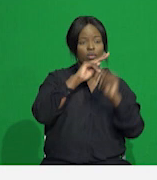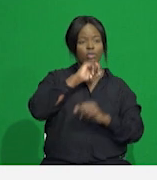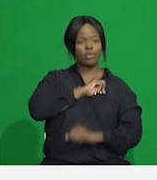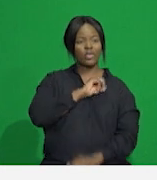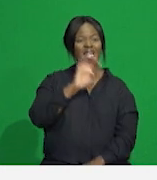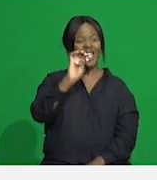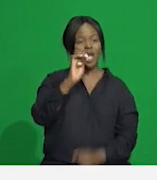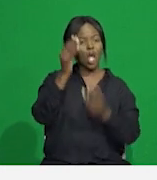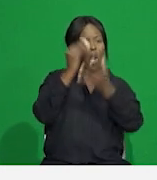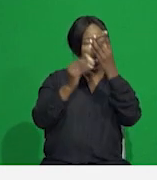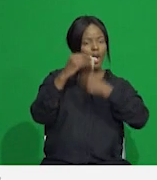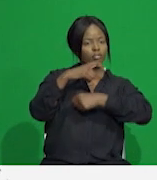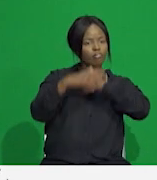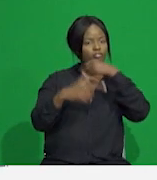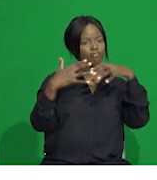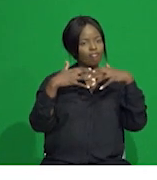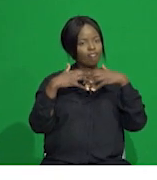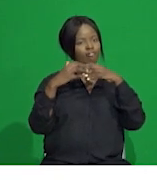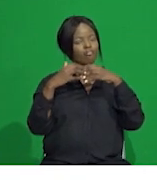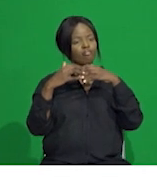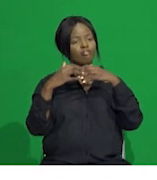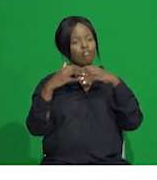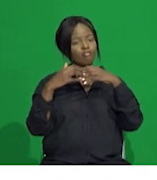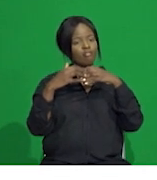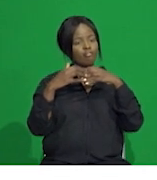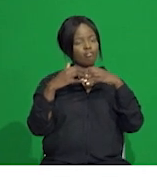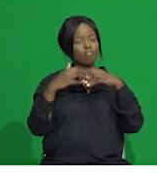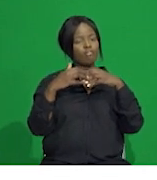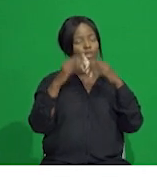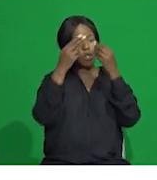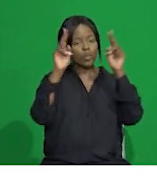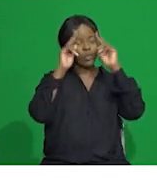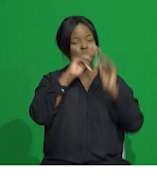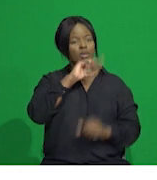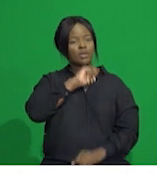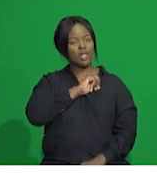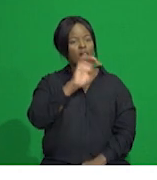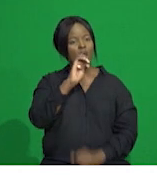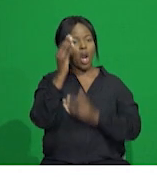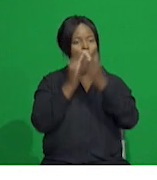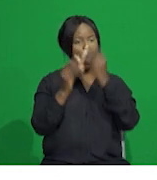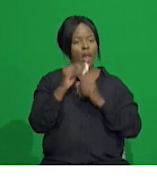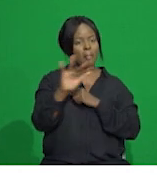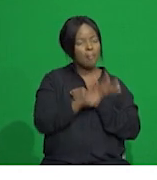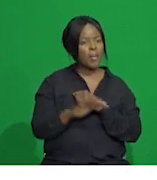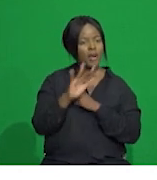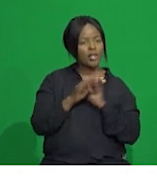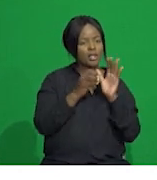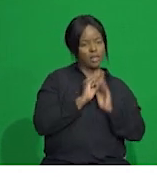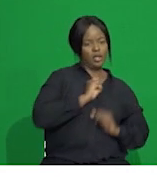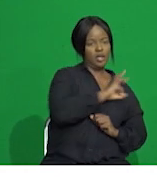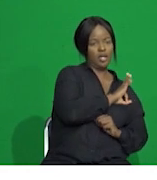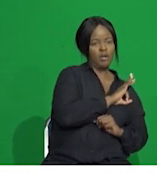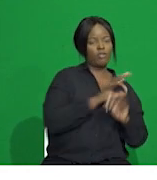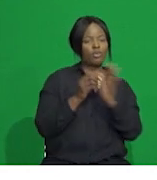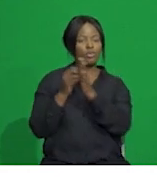Symposium was conceptualized. The UKZN eLearning Symposium is a platform for staff and students to share their practices